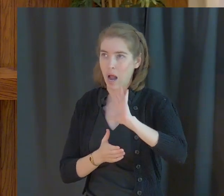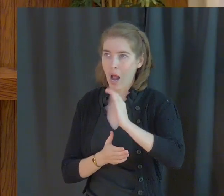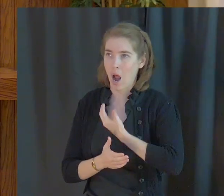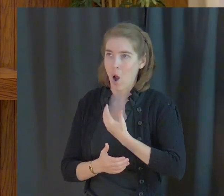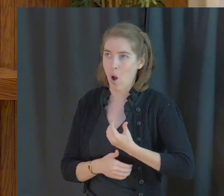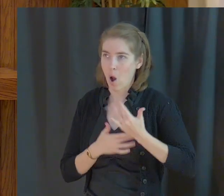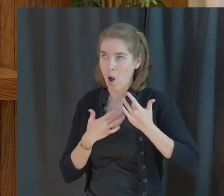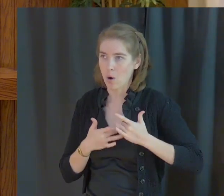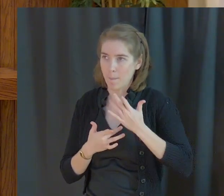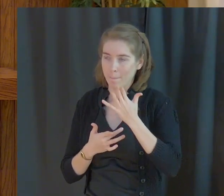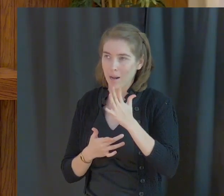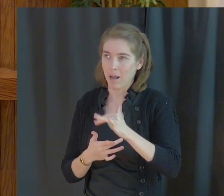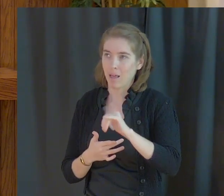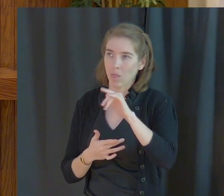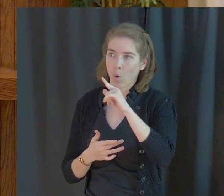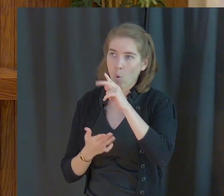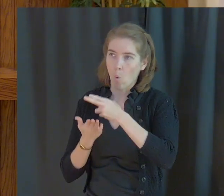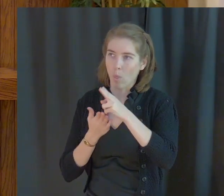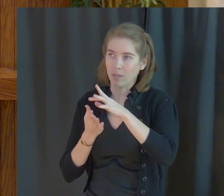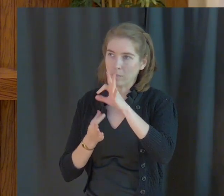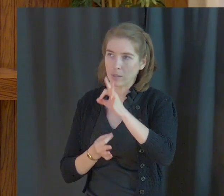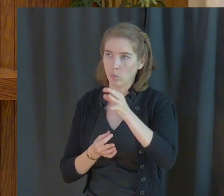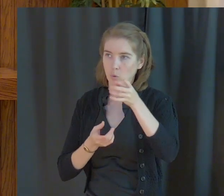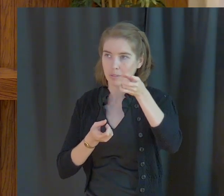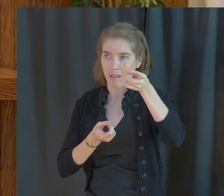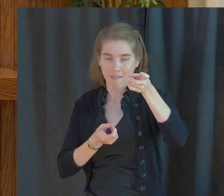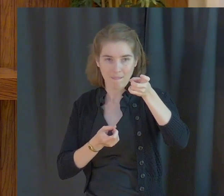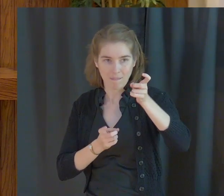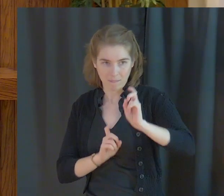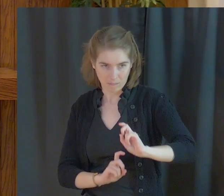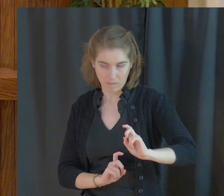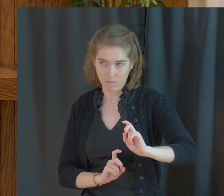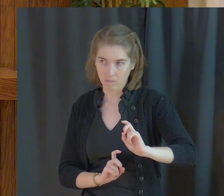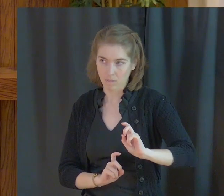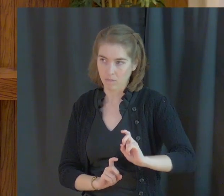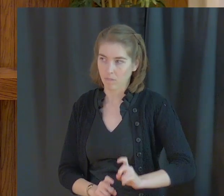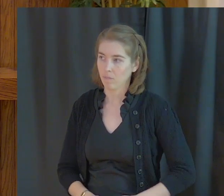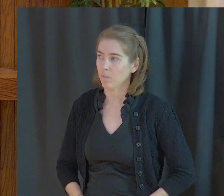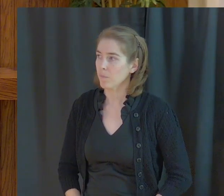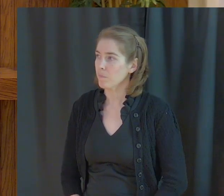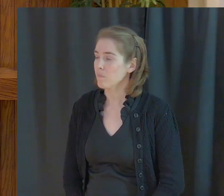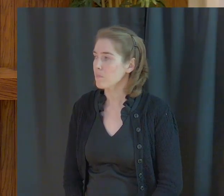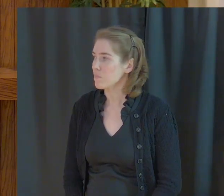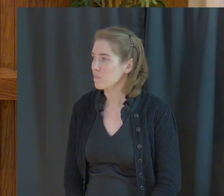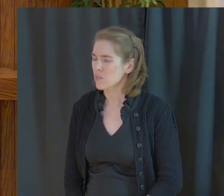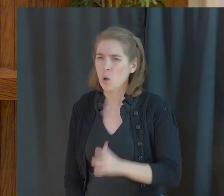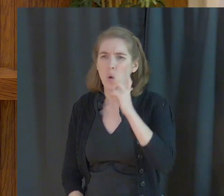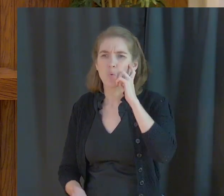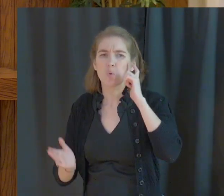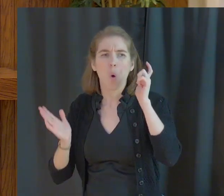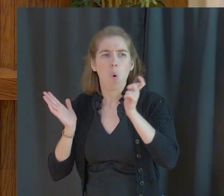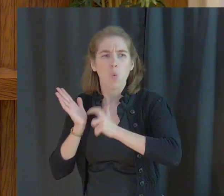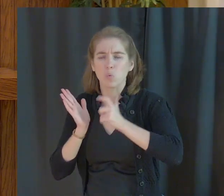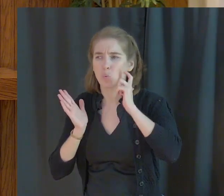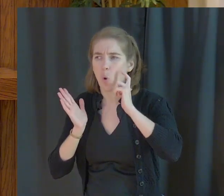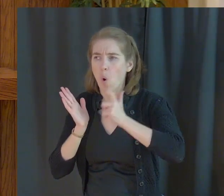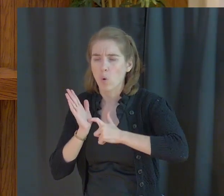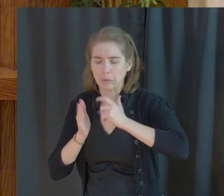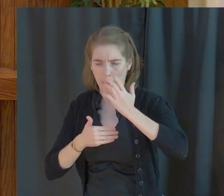lives by the Holy Spirit who has given to us. Notice the progression there.